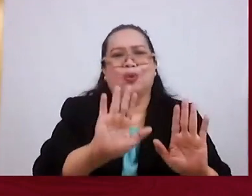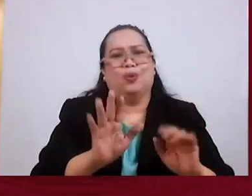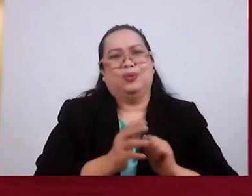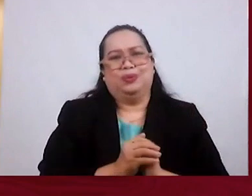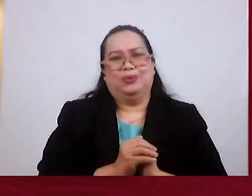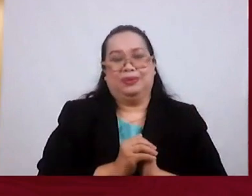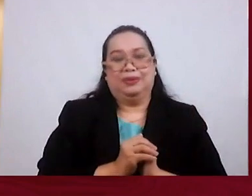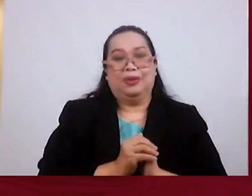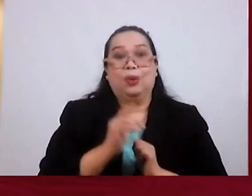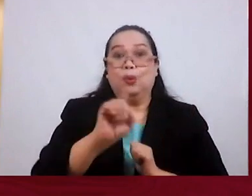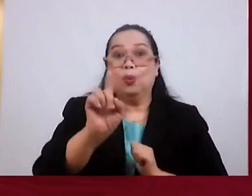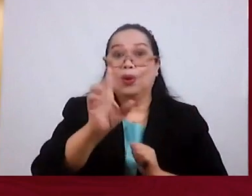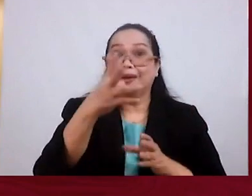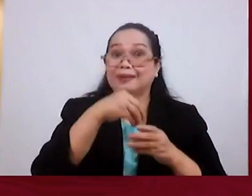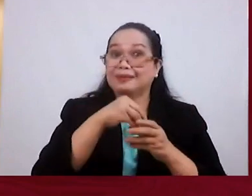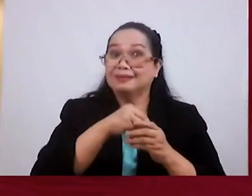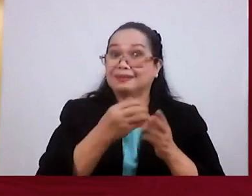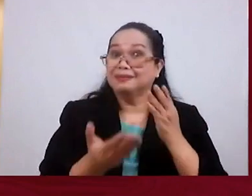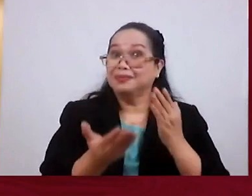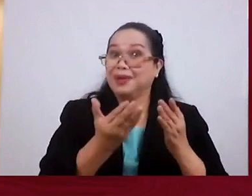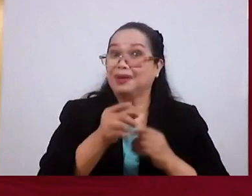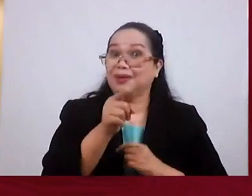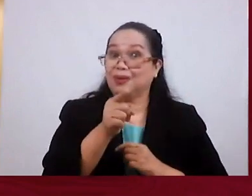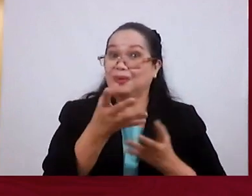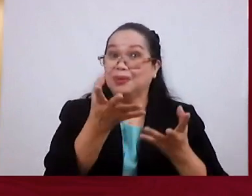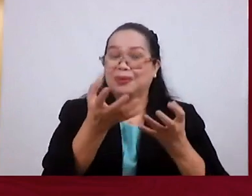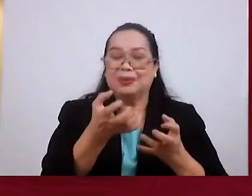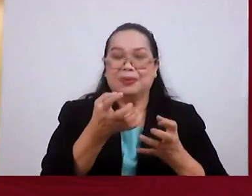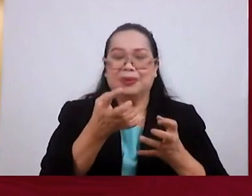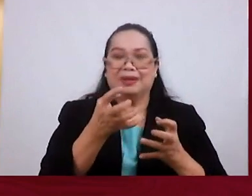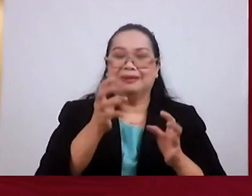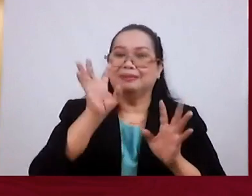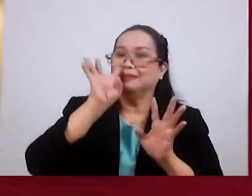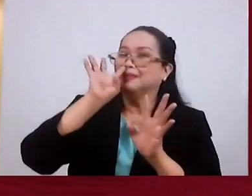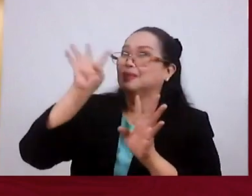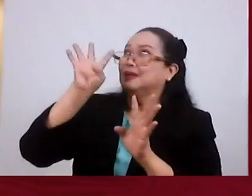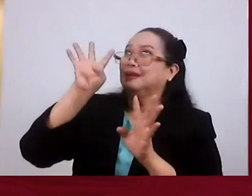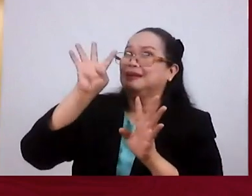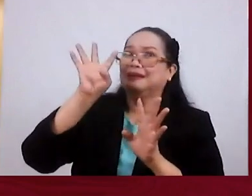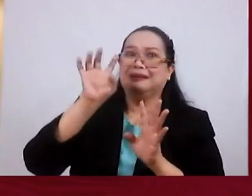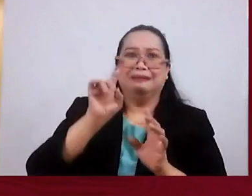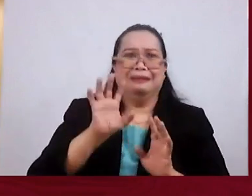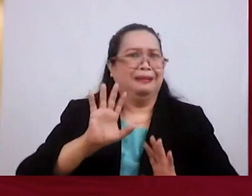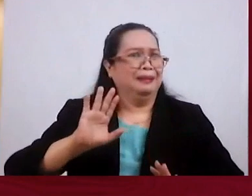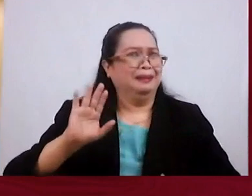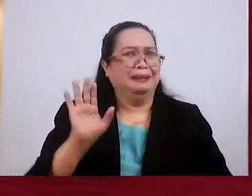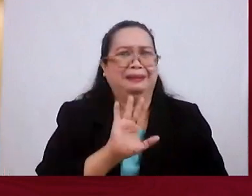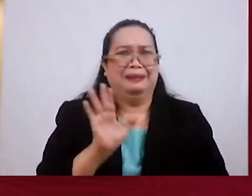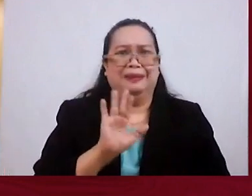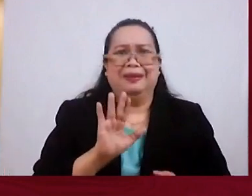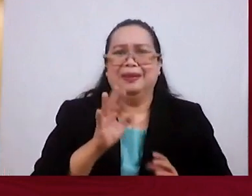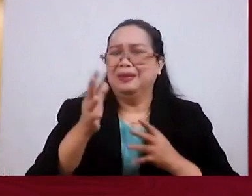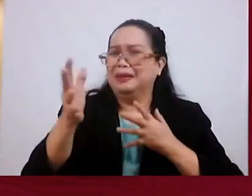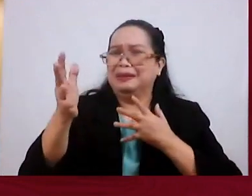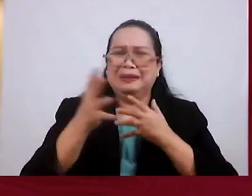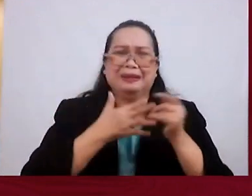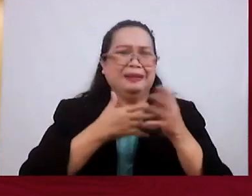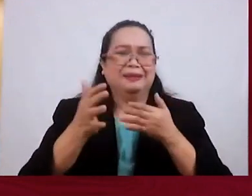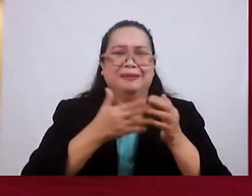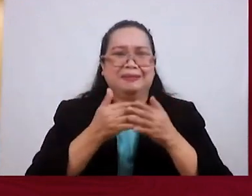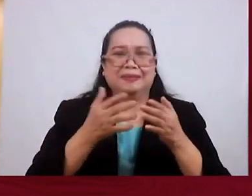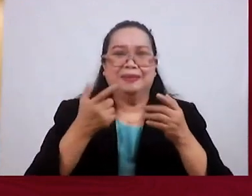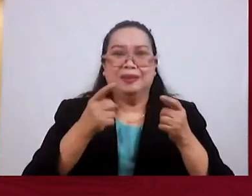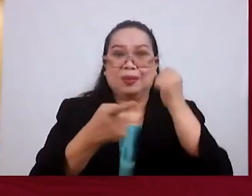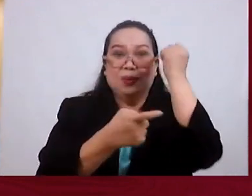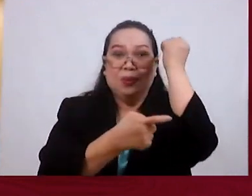Whatever It Is That Might Make You Want To Leave The Faith Whatever It Is That